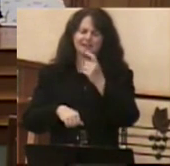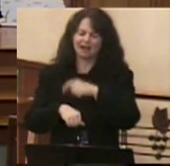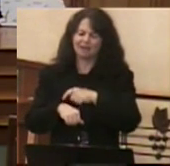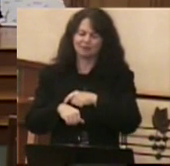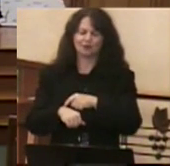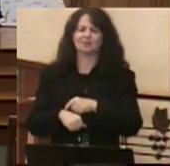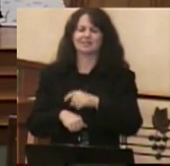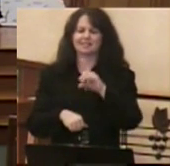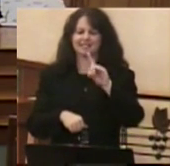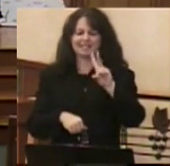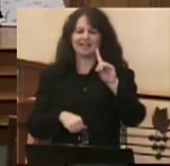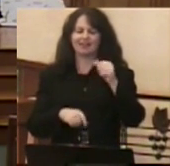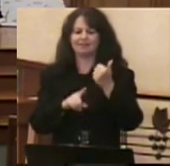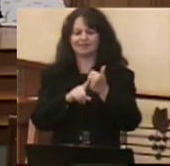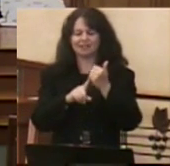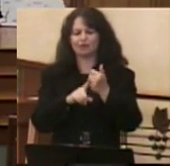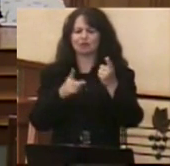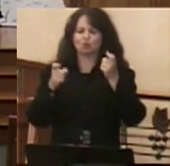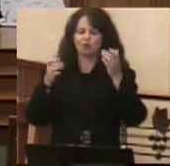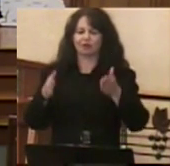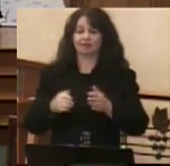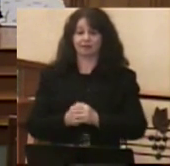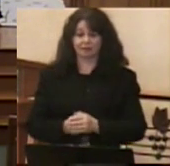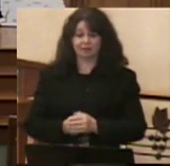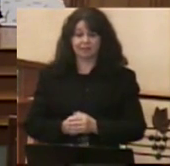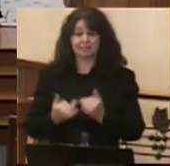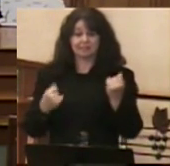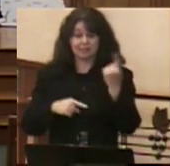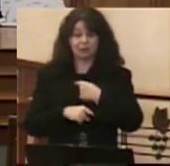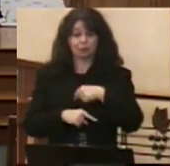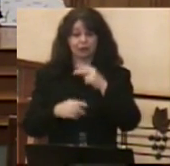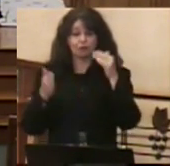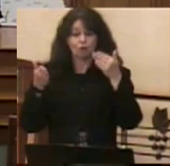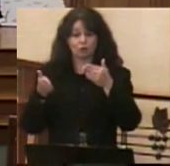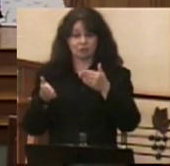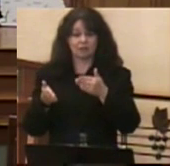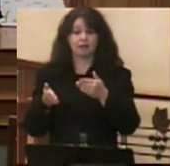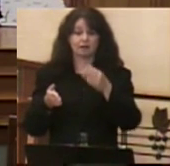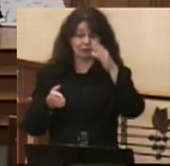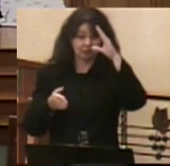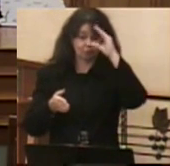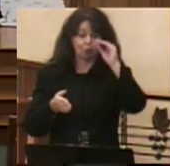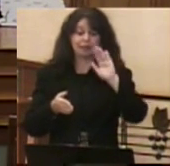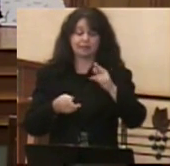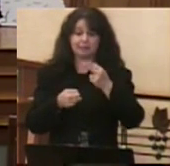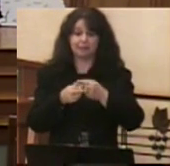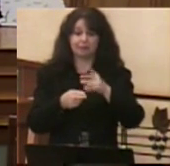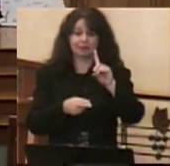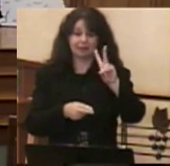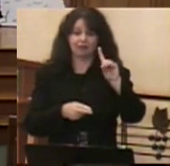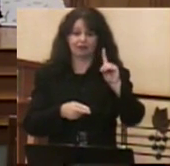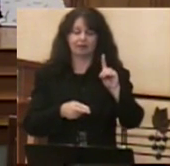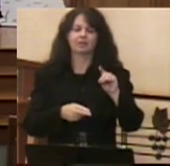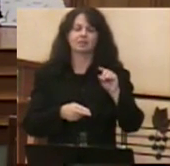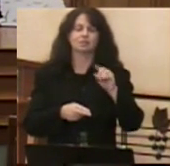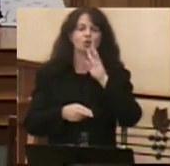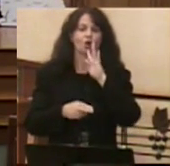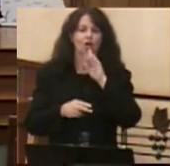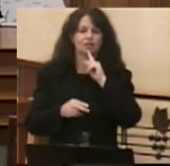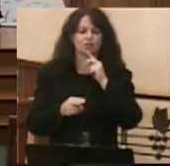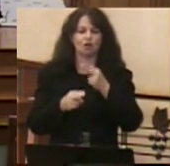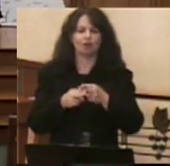we enter into two weeks of focusing on the story of David. This week is David the early years.